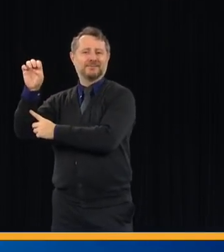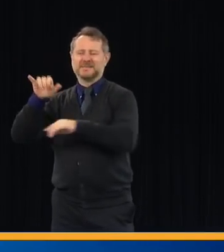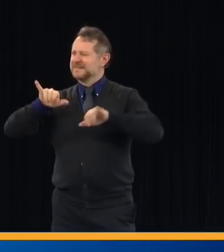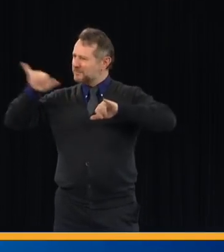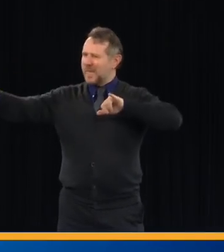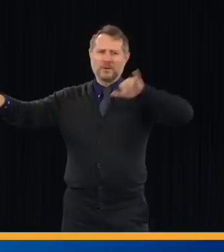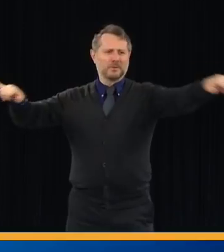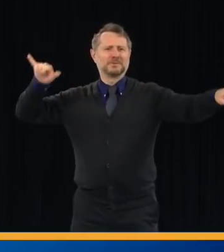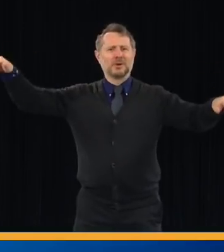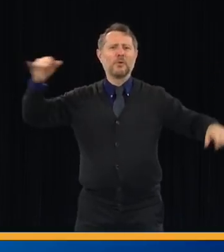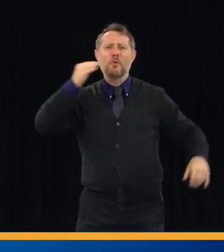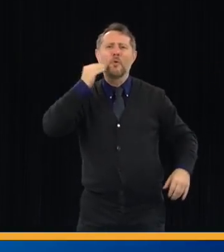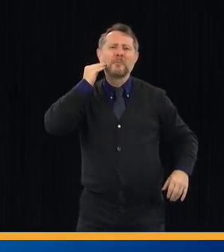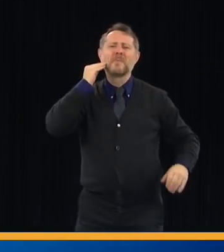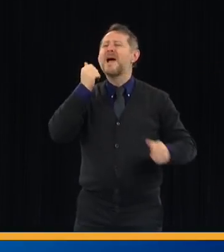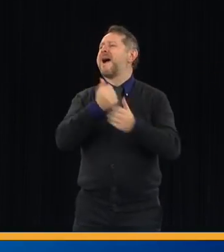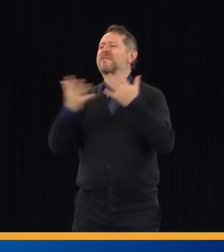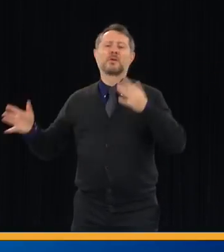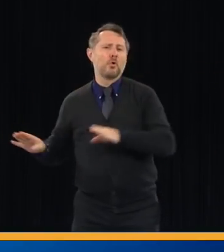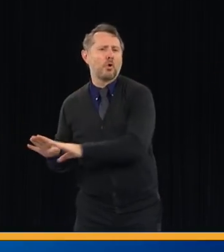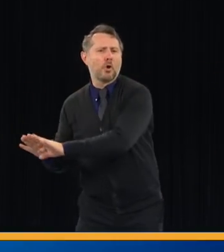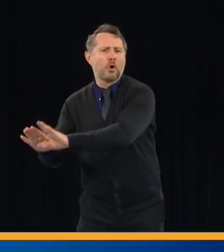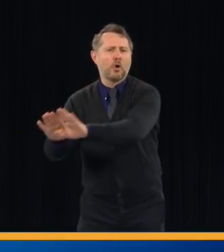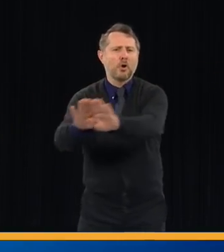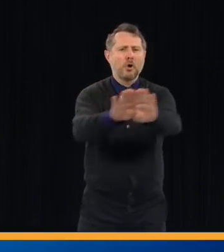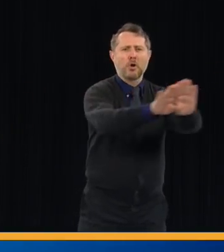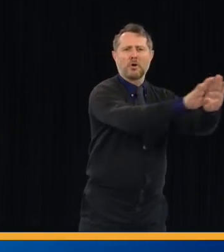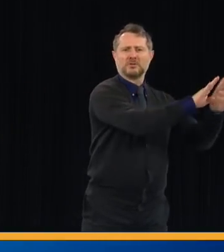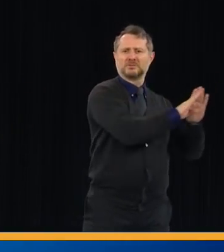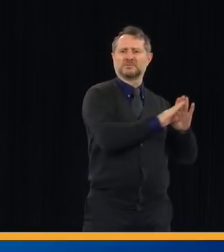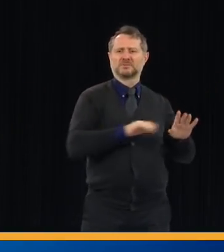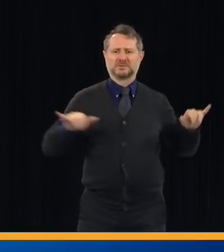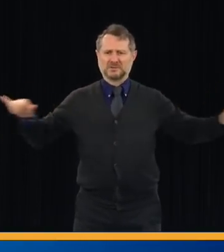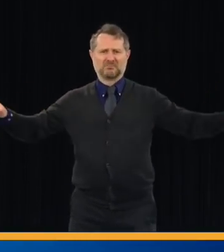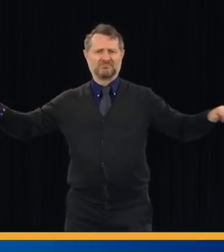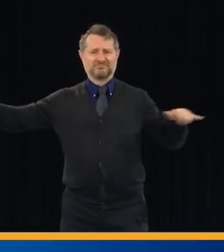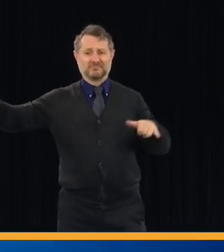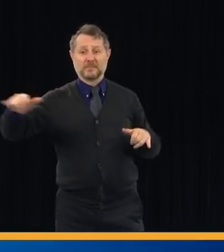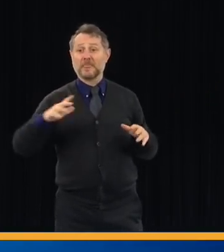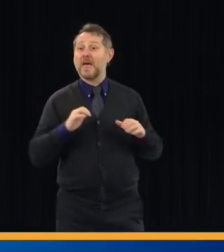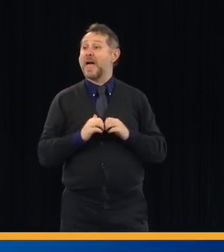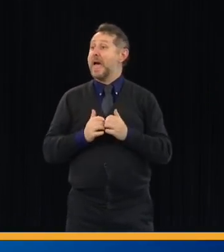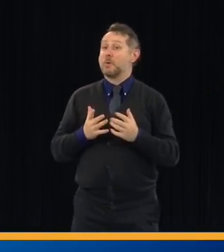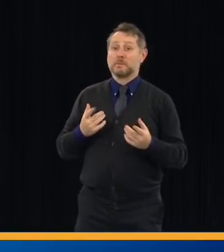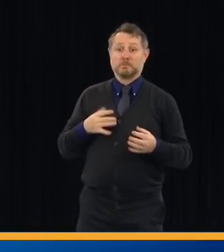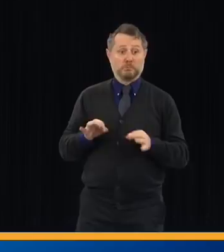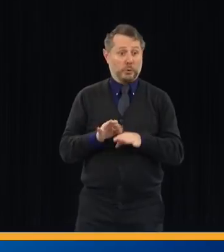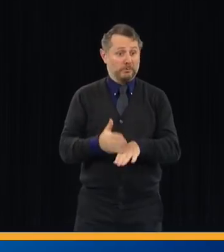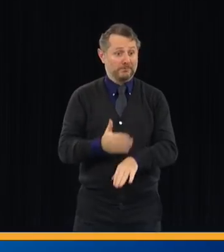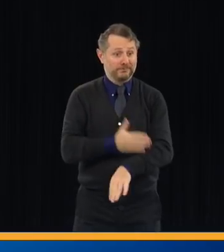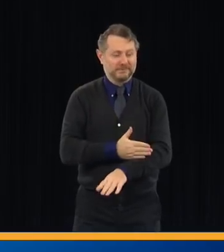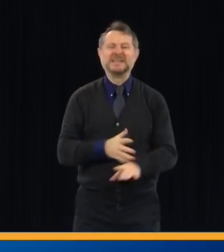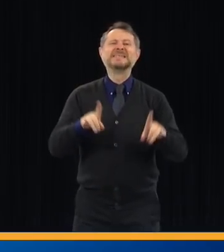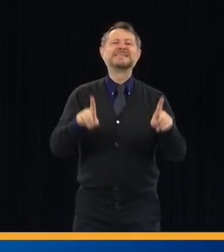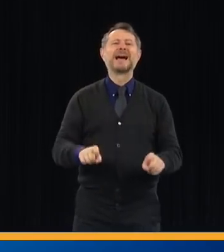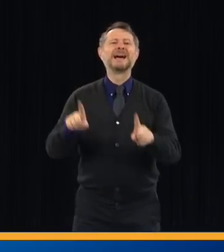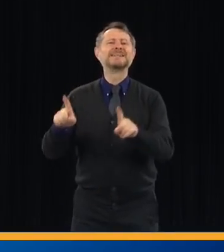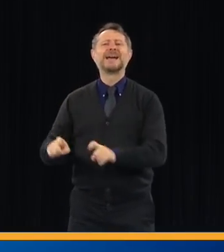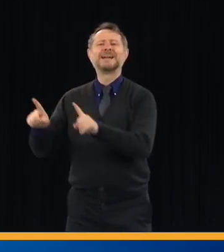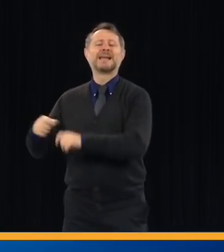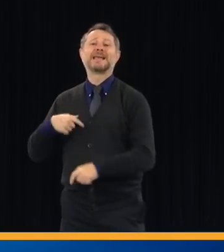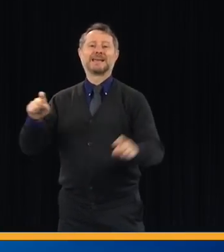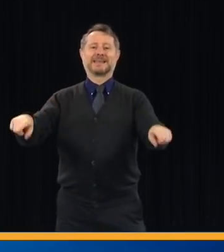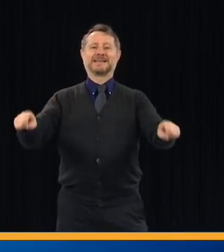down everything at the same time. We're going to need testing, more testing, faster